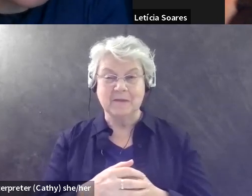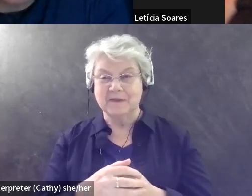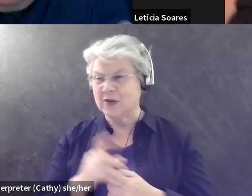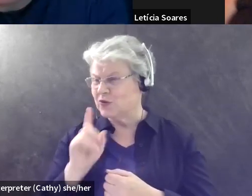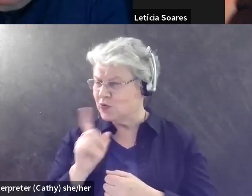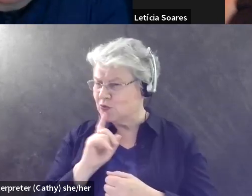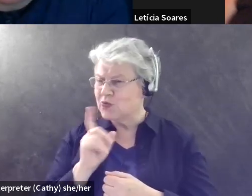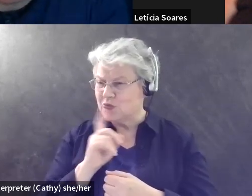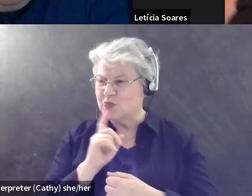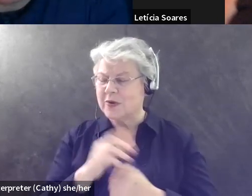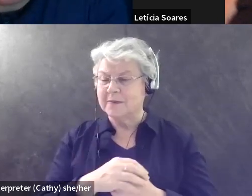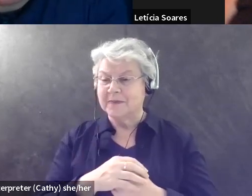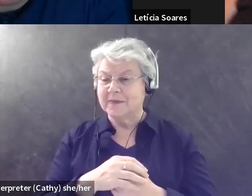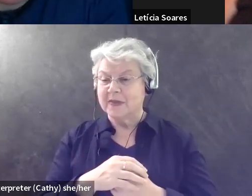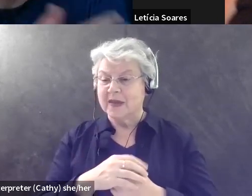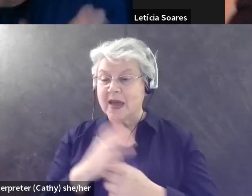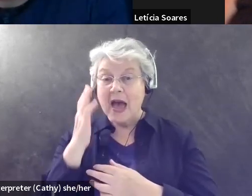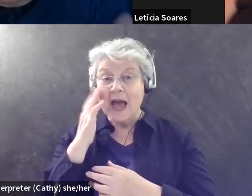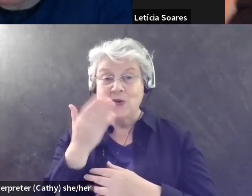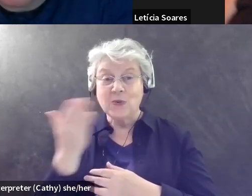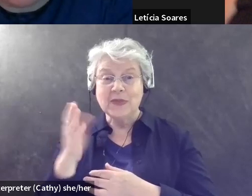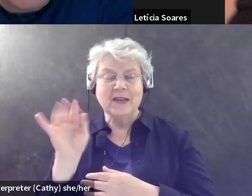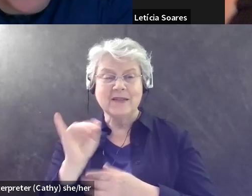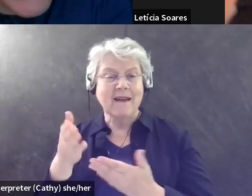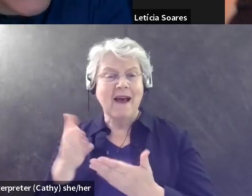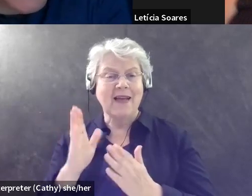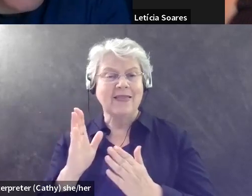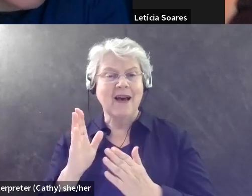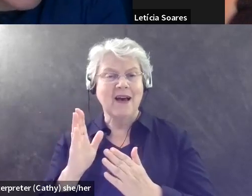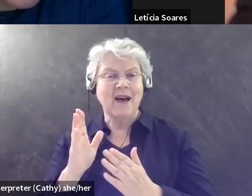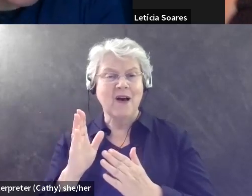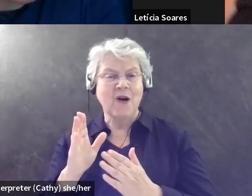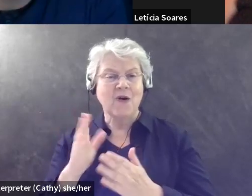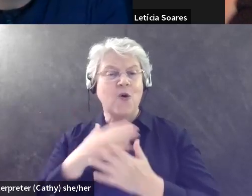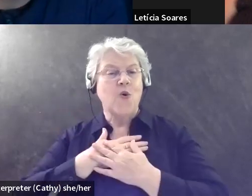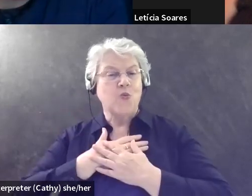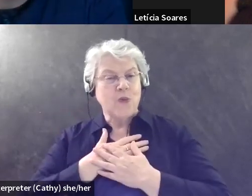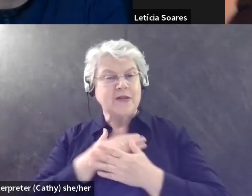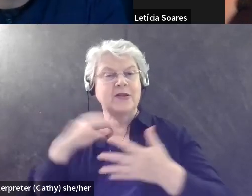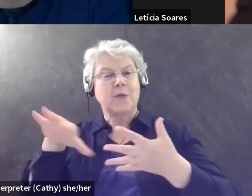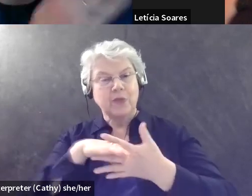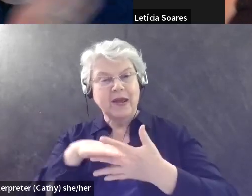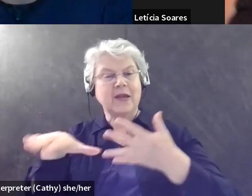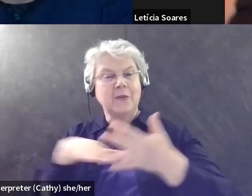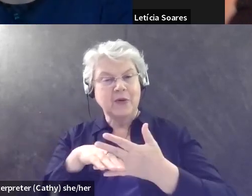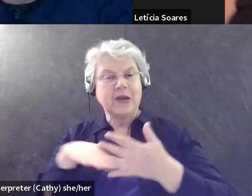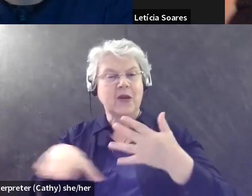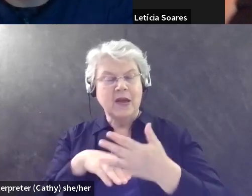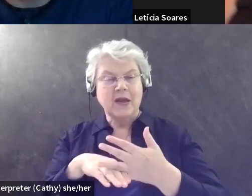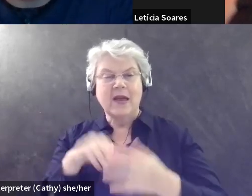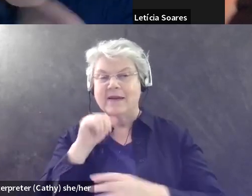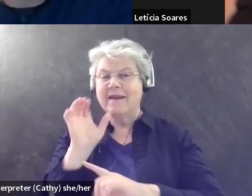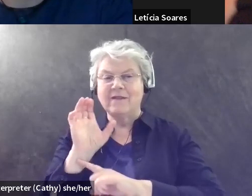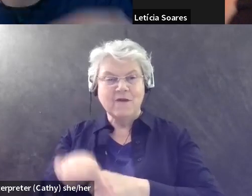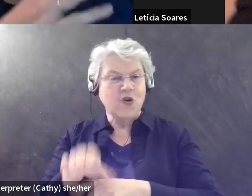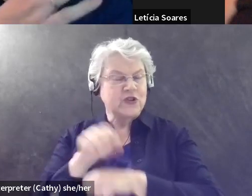I know things like, um, allowing multiple rest breaks throughout the day, you know, not pushing someone to work nine till five with